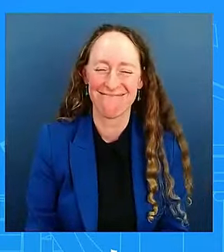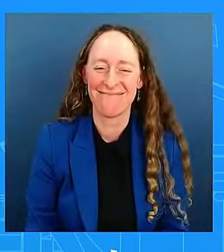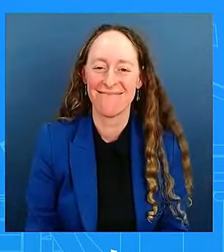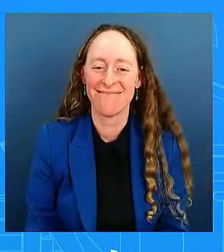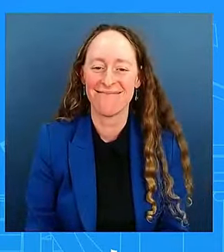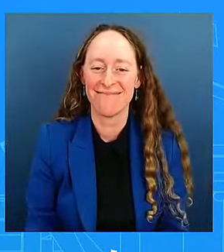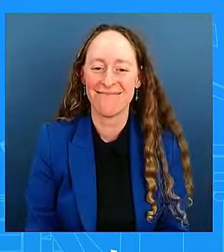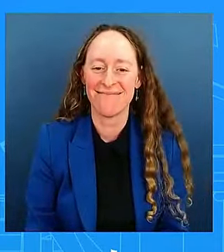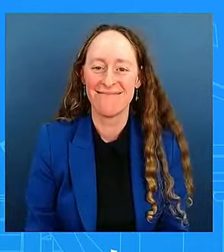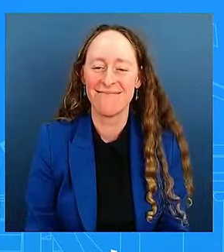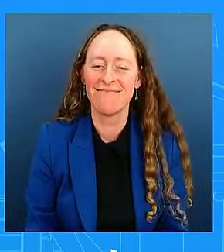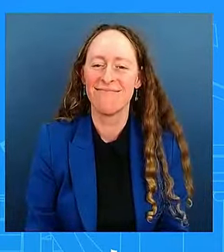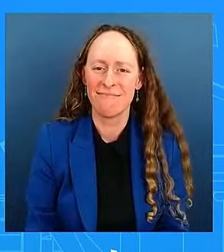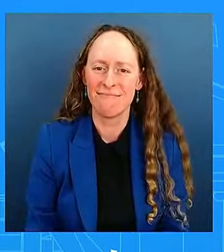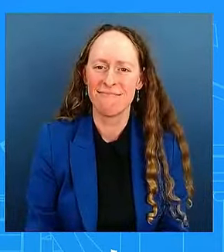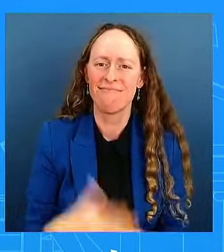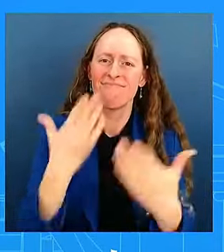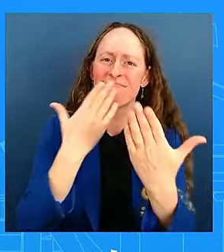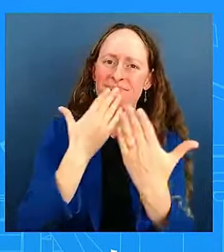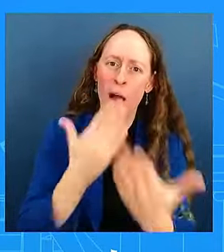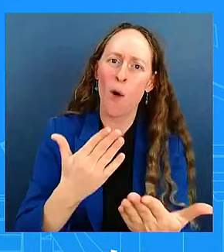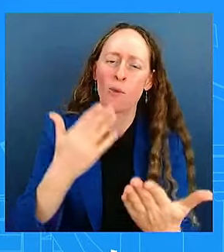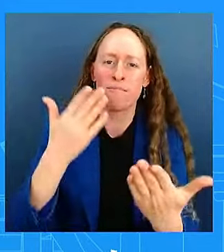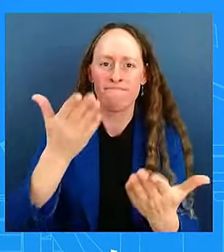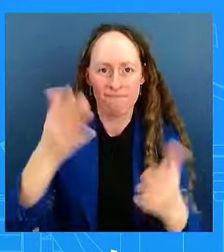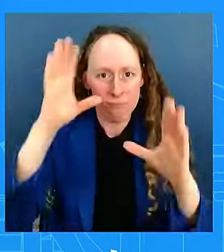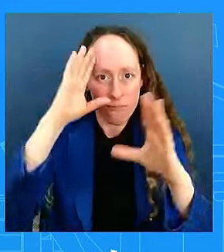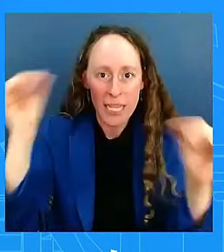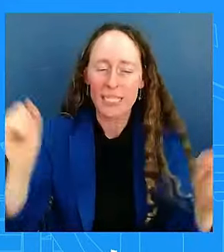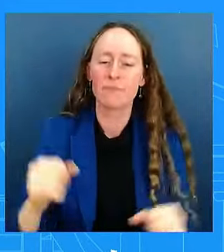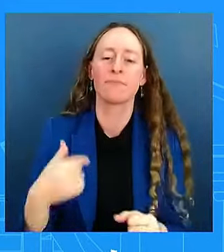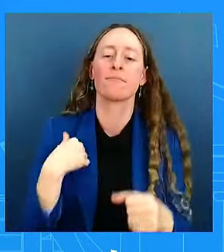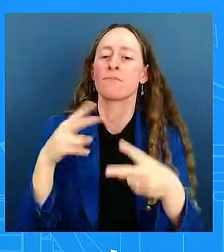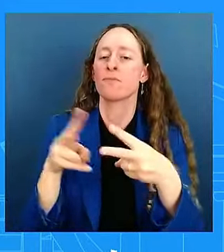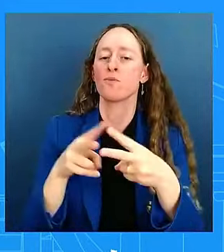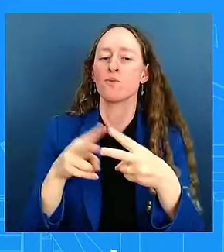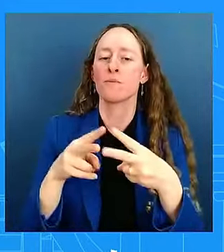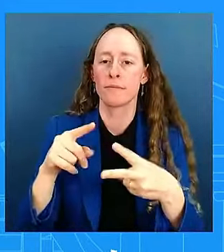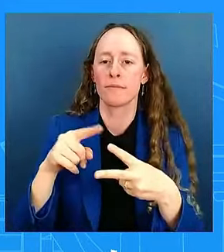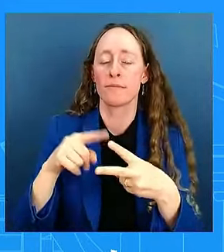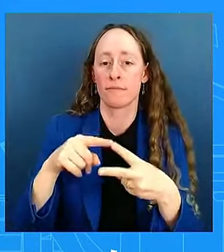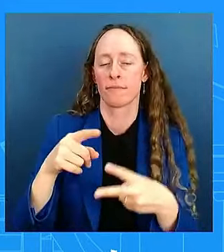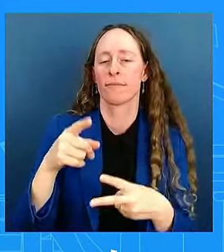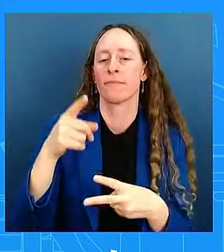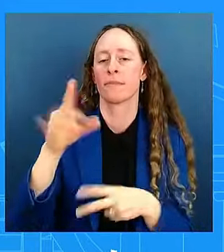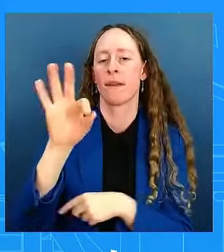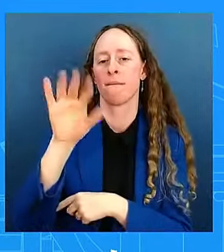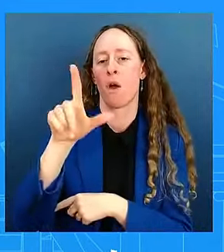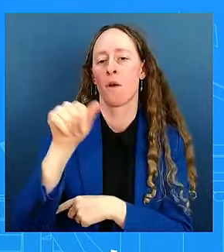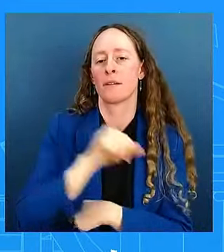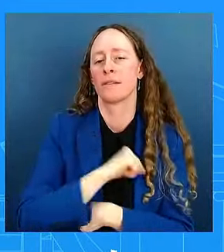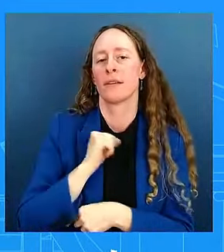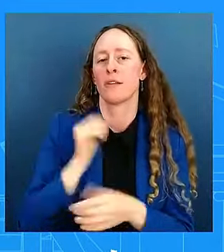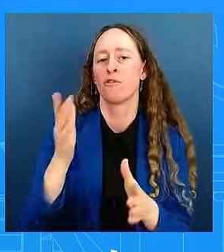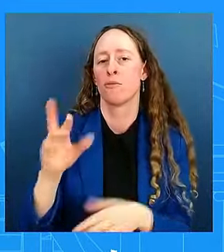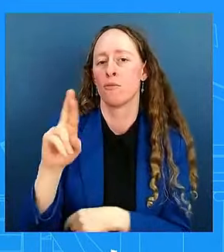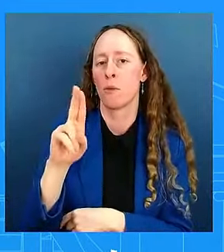The first — Florida Senator Marco Rubio described today's jobs report as having fake numbers.